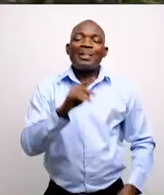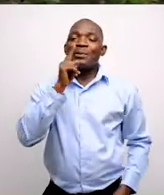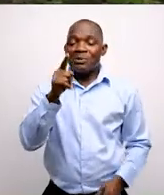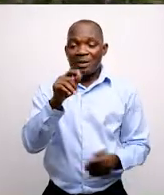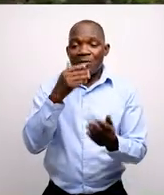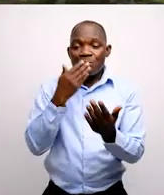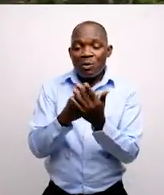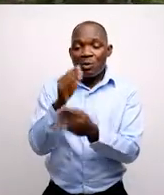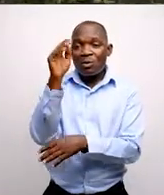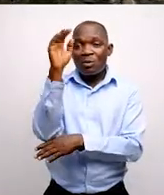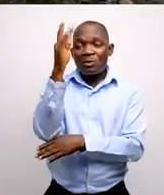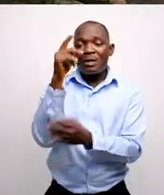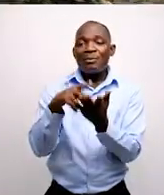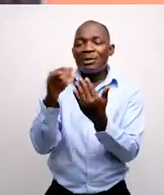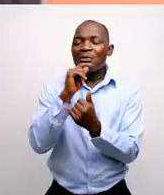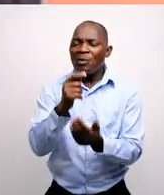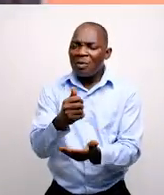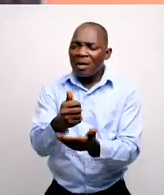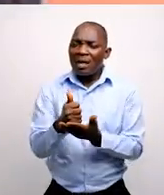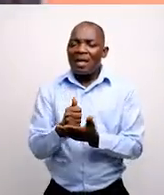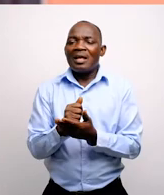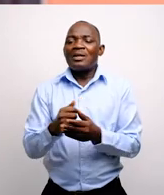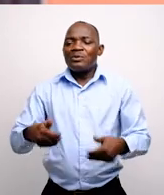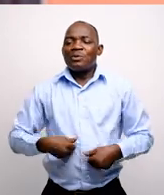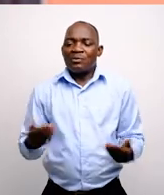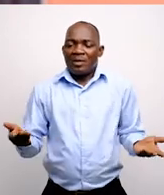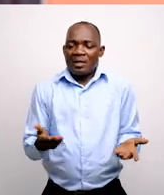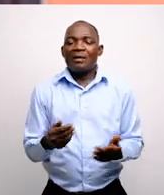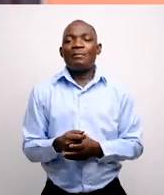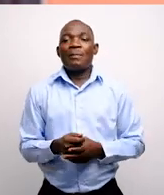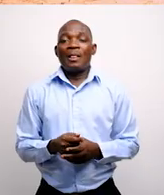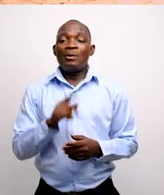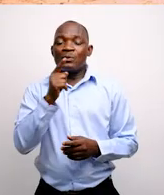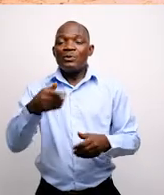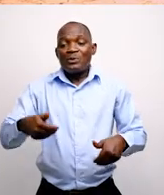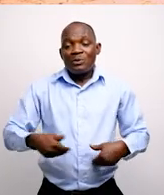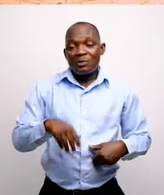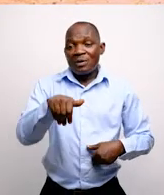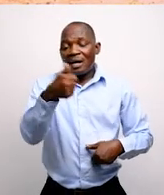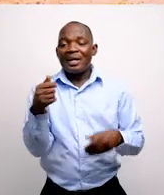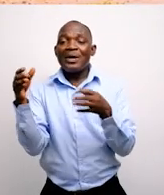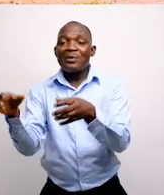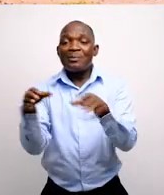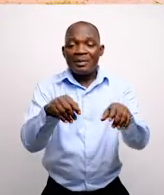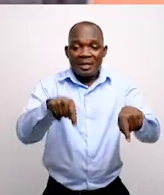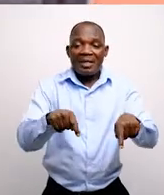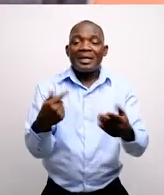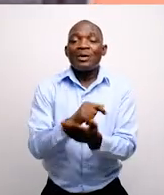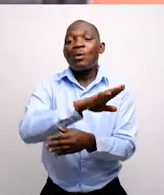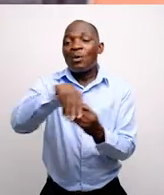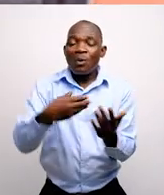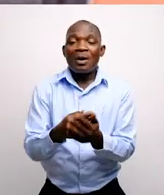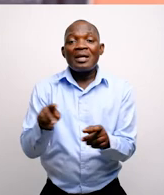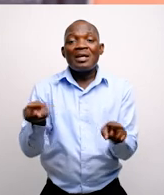So indeed, the Diapa plantation has helped the people in the community. The youth in other communities